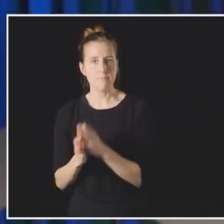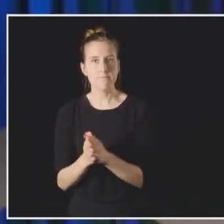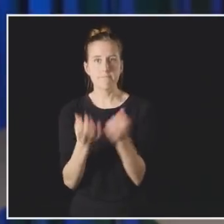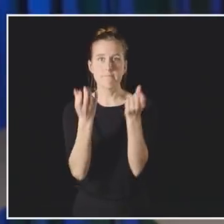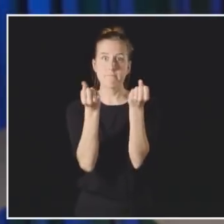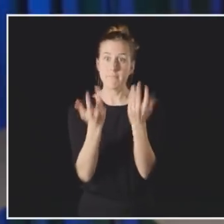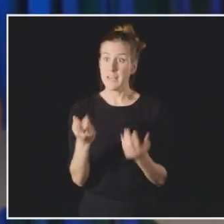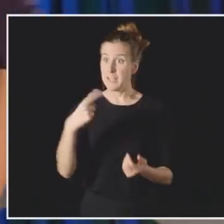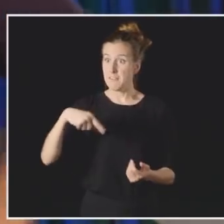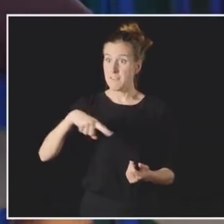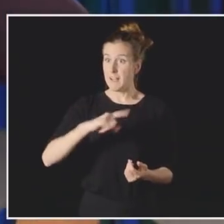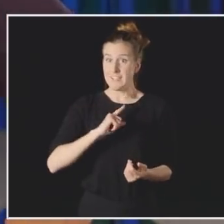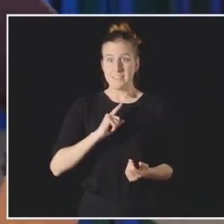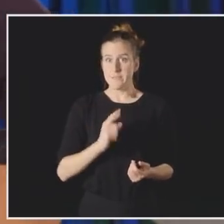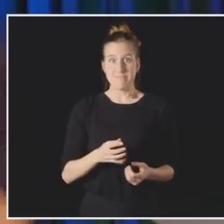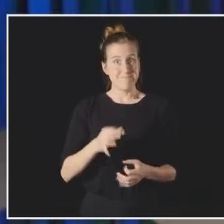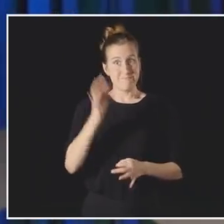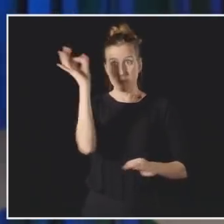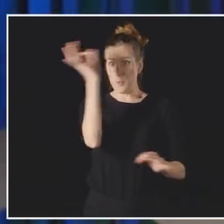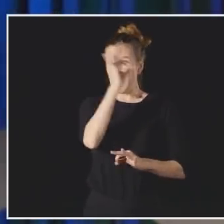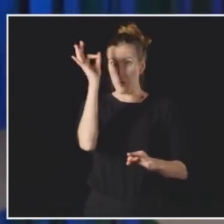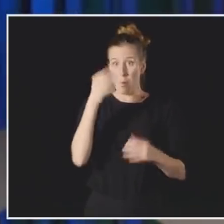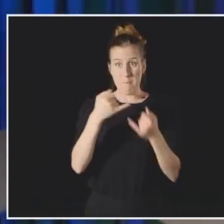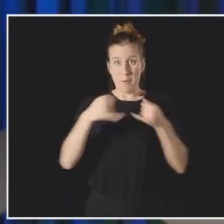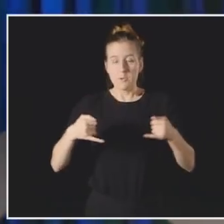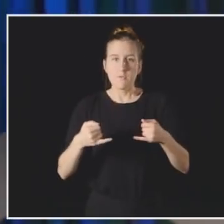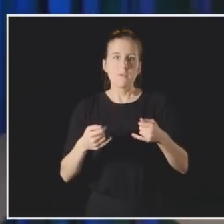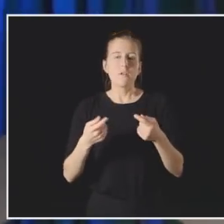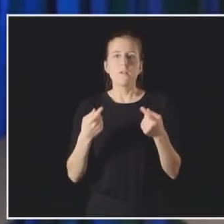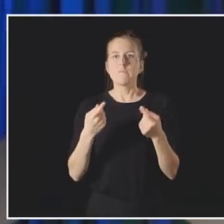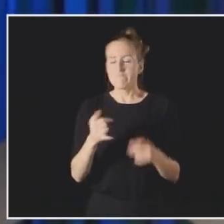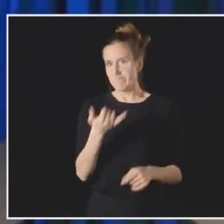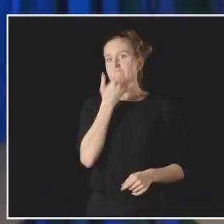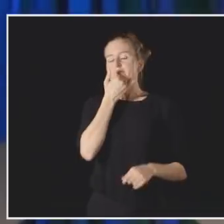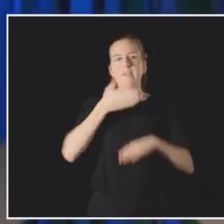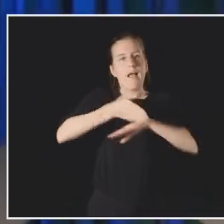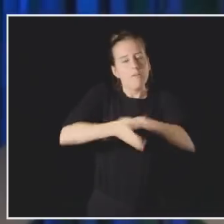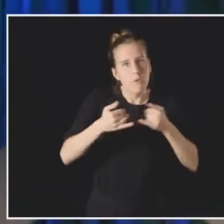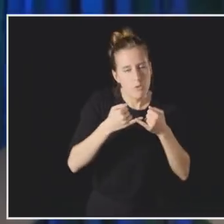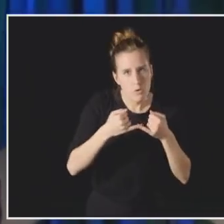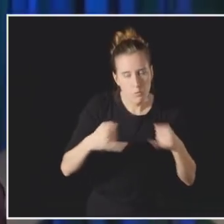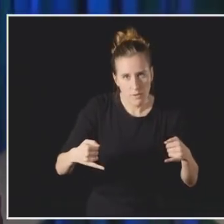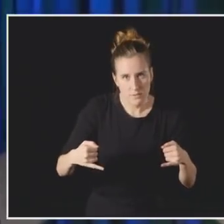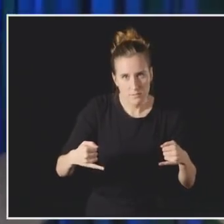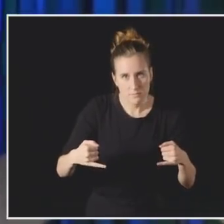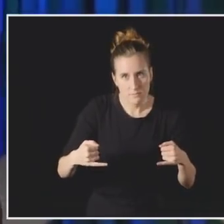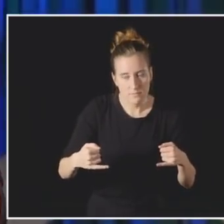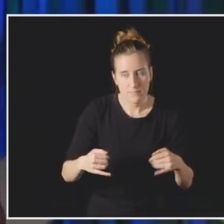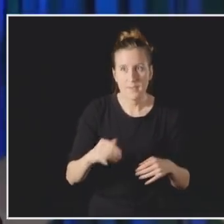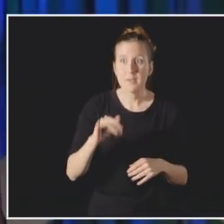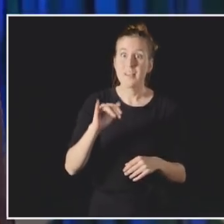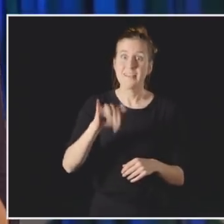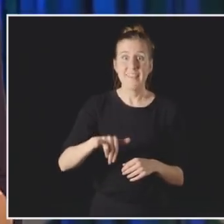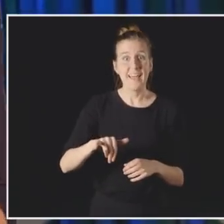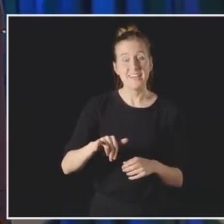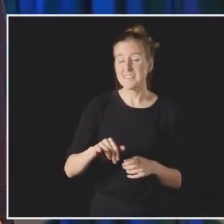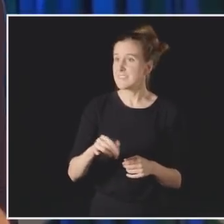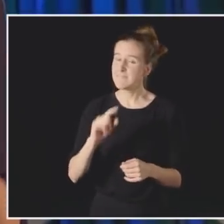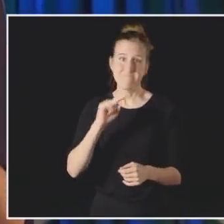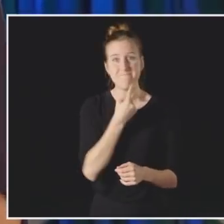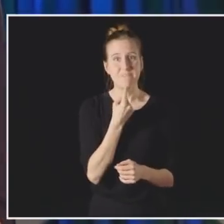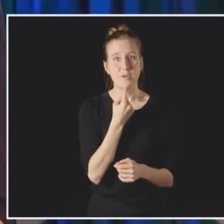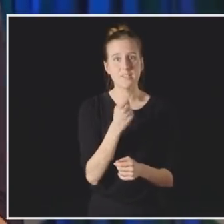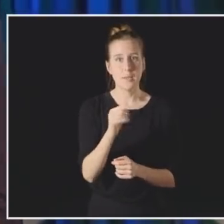A lot of us don't know our boundaries until after they've been crossed. And we really want to avoid that because that is a